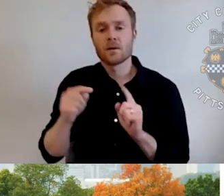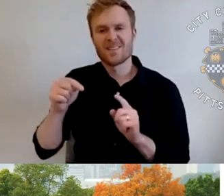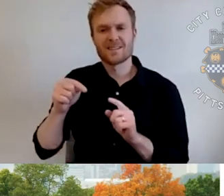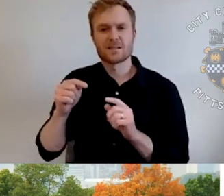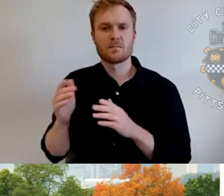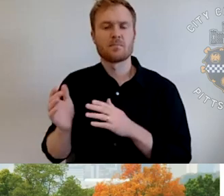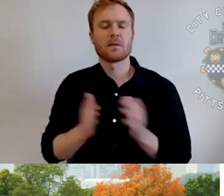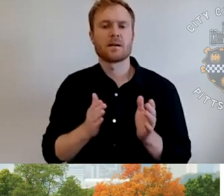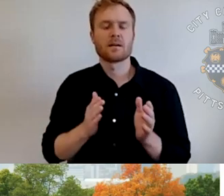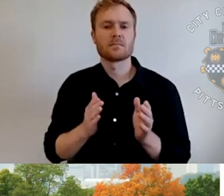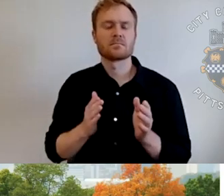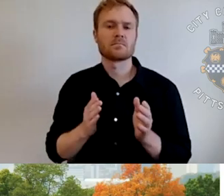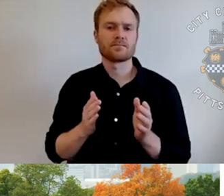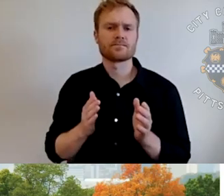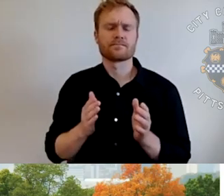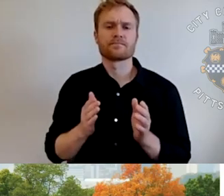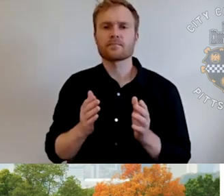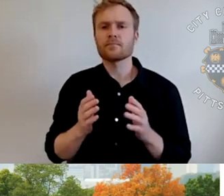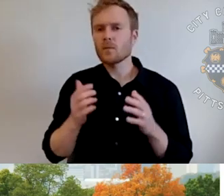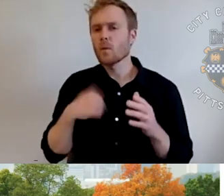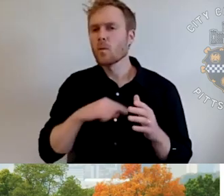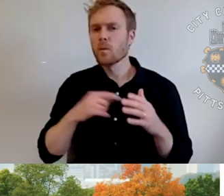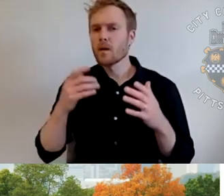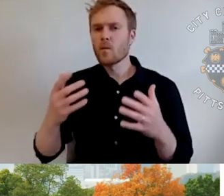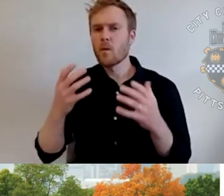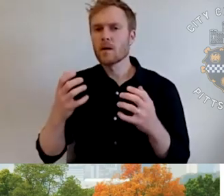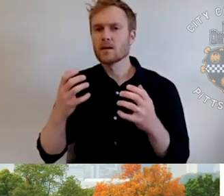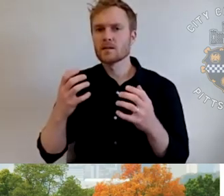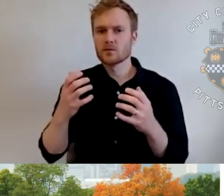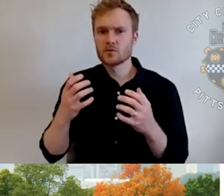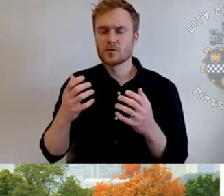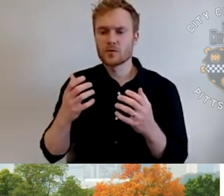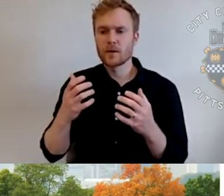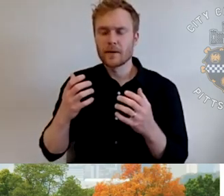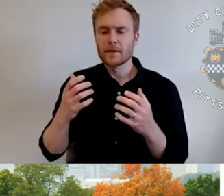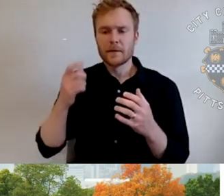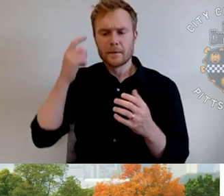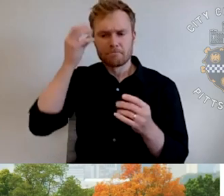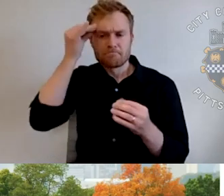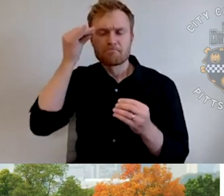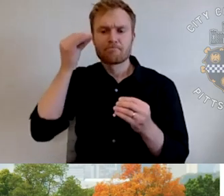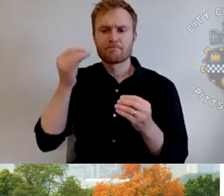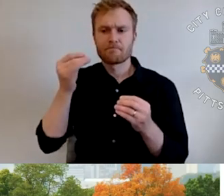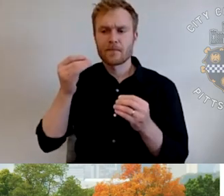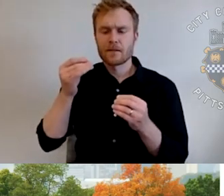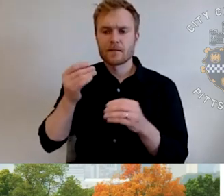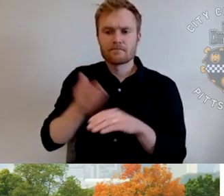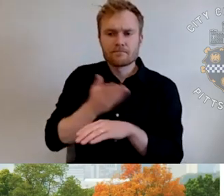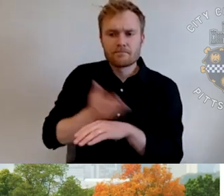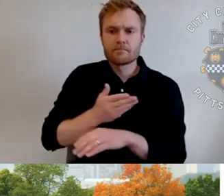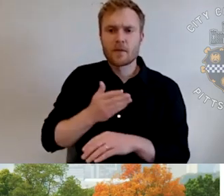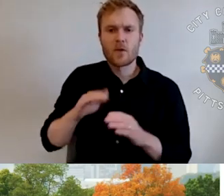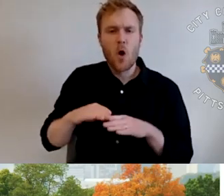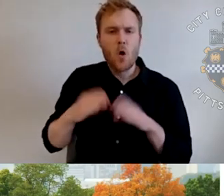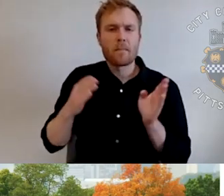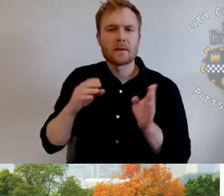to kickstart or rethink, um, where we were at with our open space system. And it